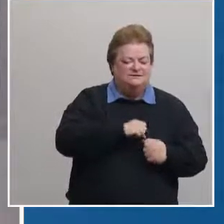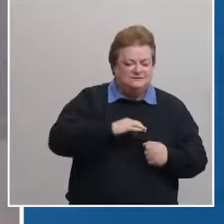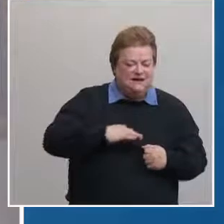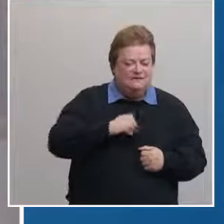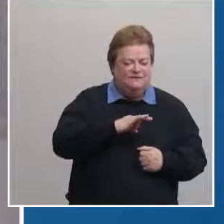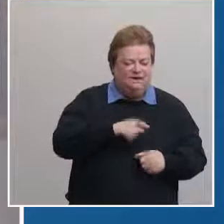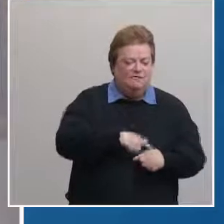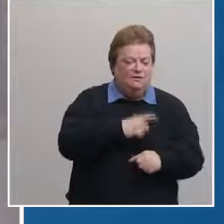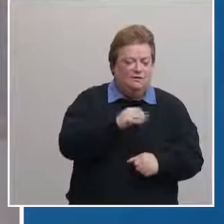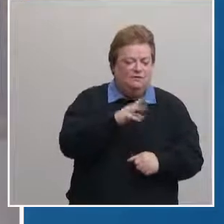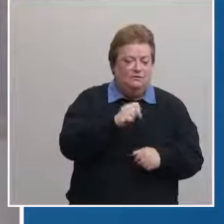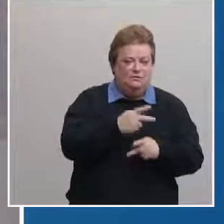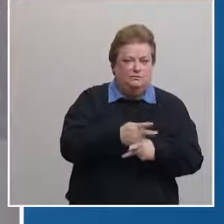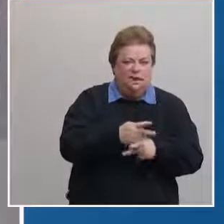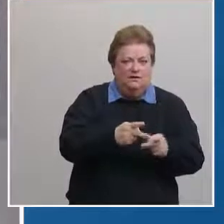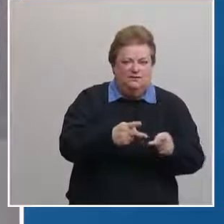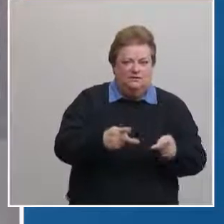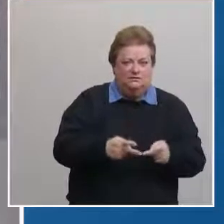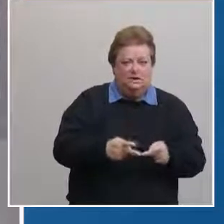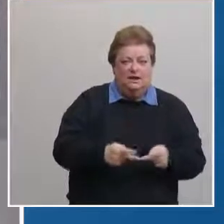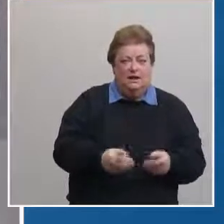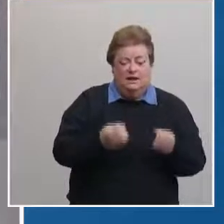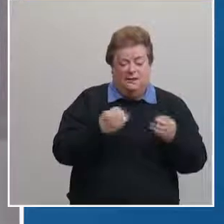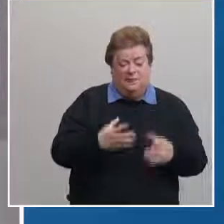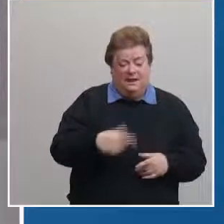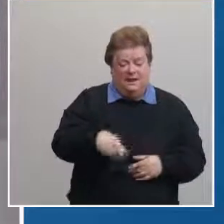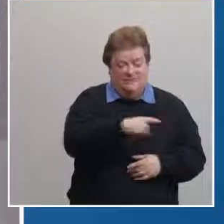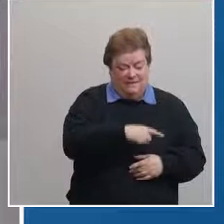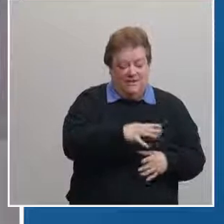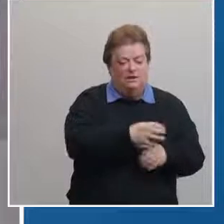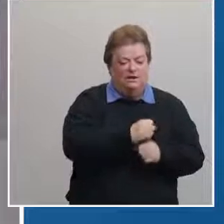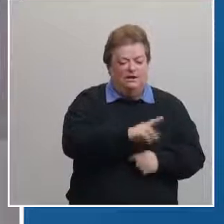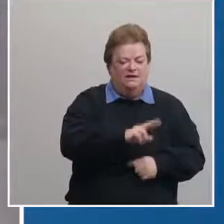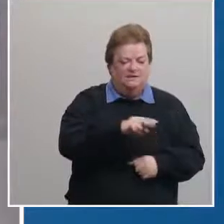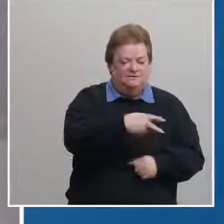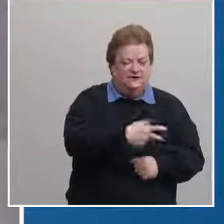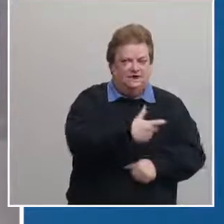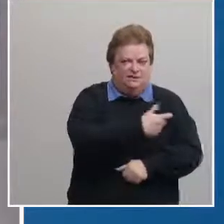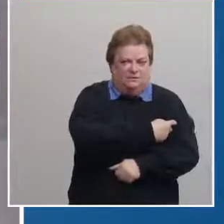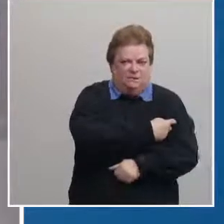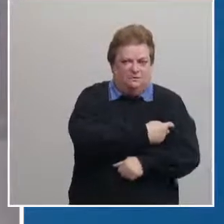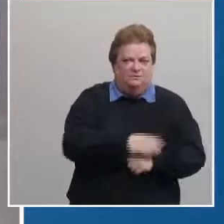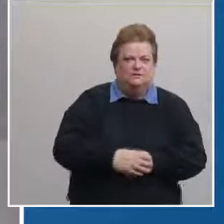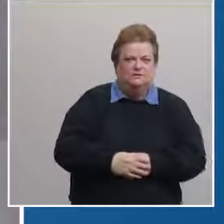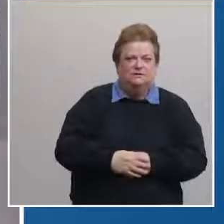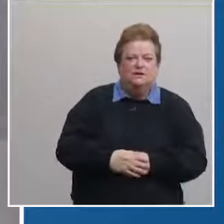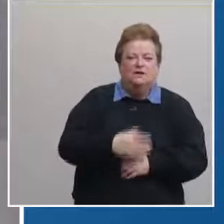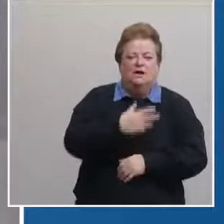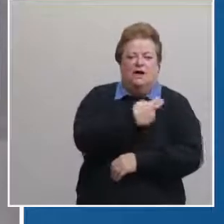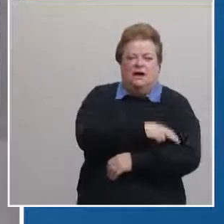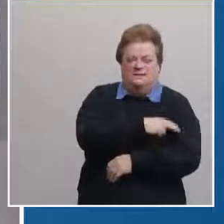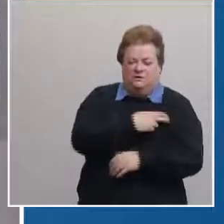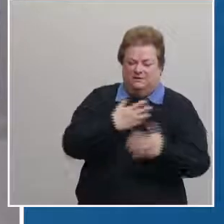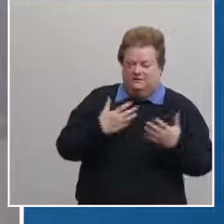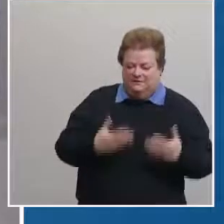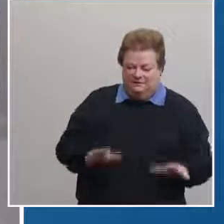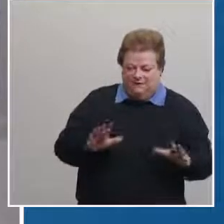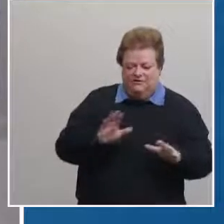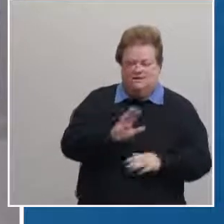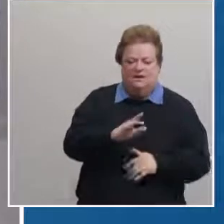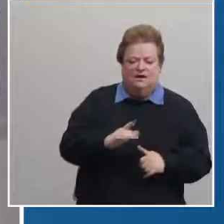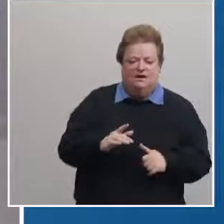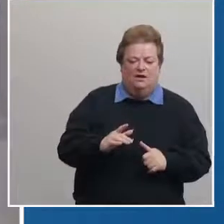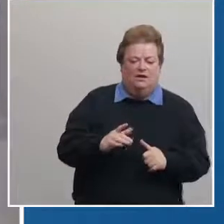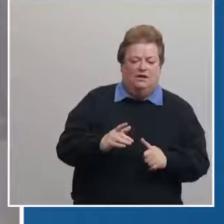facilities and many are receiving their second doses hospitals have finished the last round of first doses